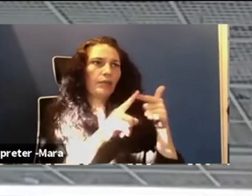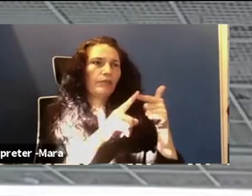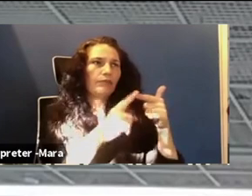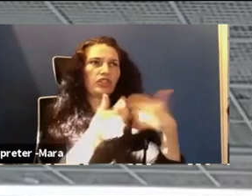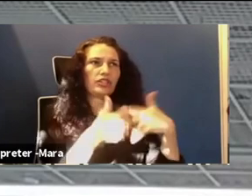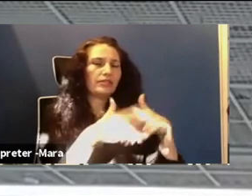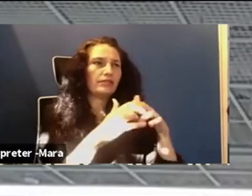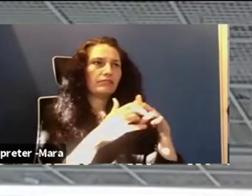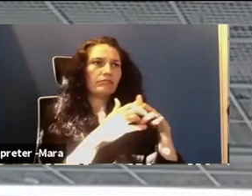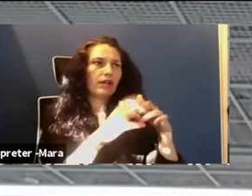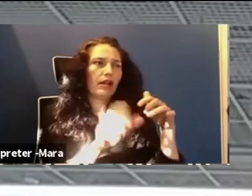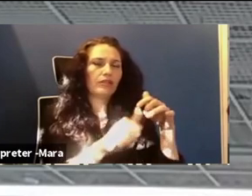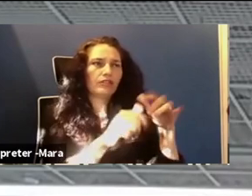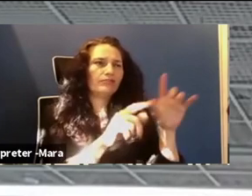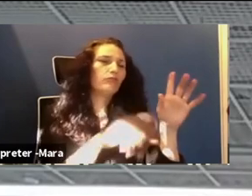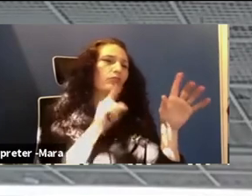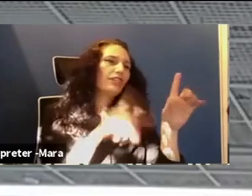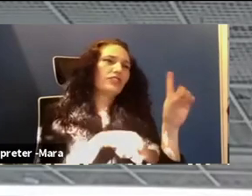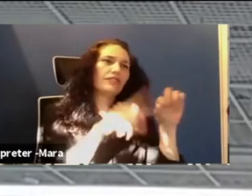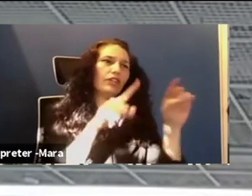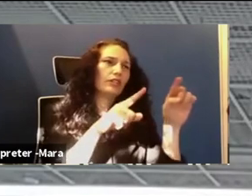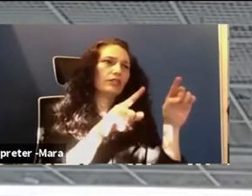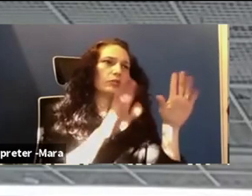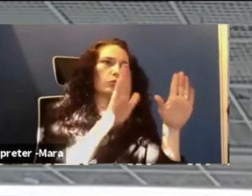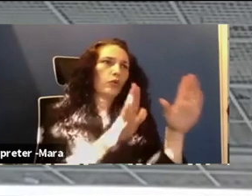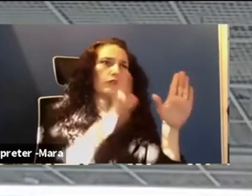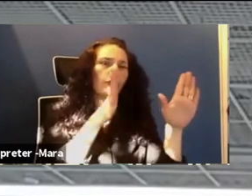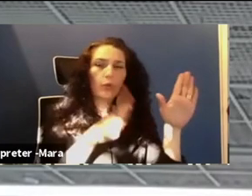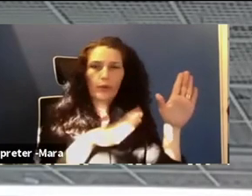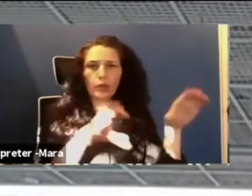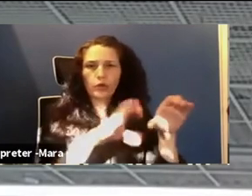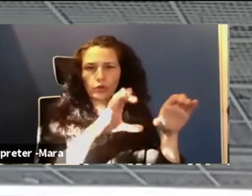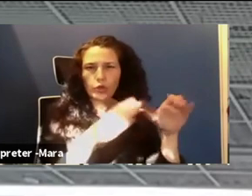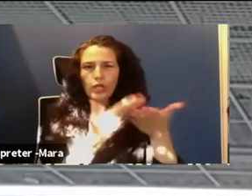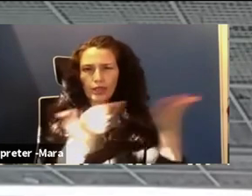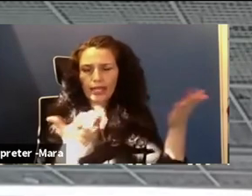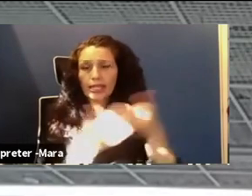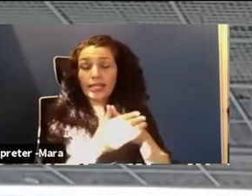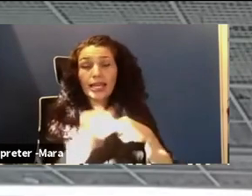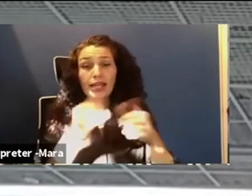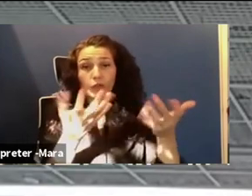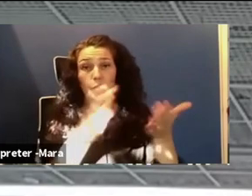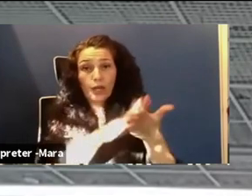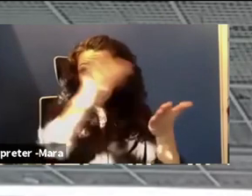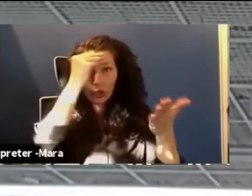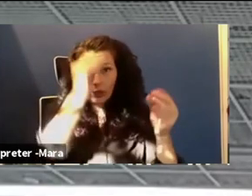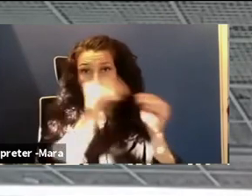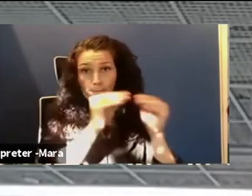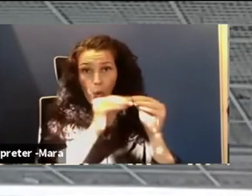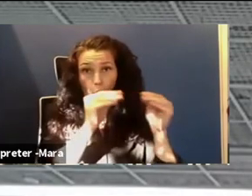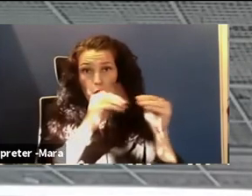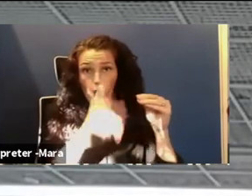Just incredible women who are doing great things. And as mentioned, if you want to learn more about someone, knowing